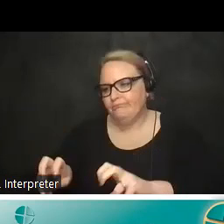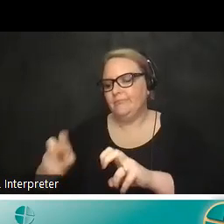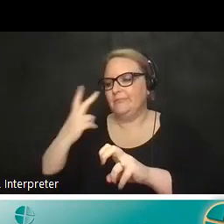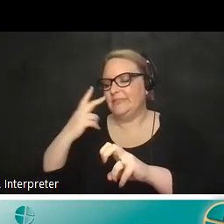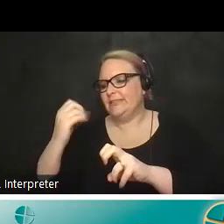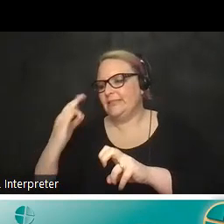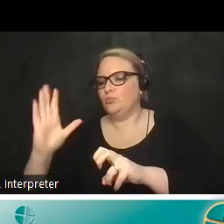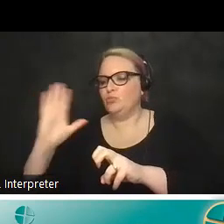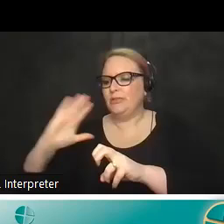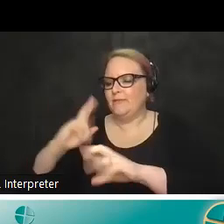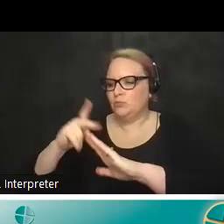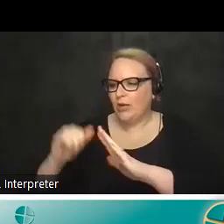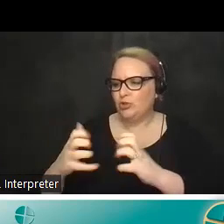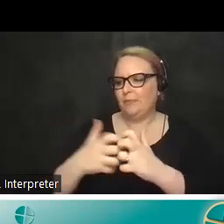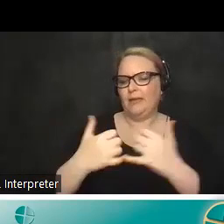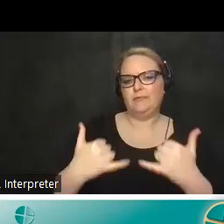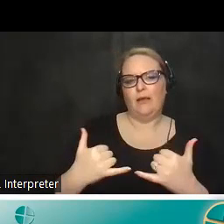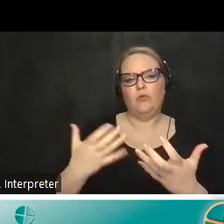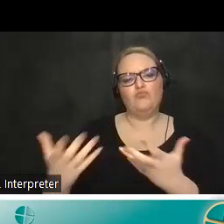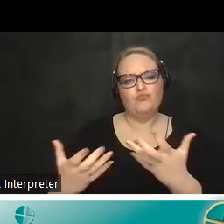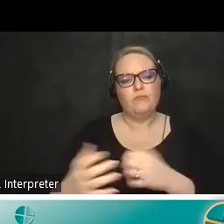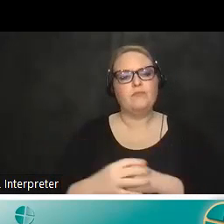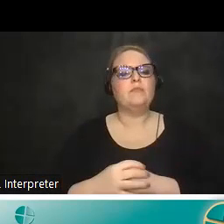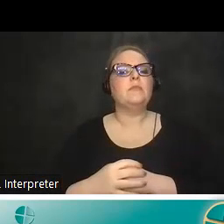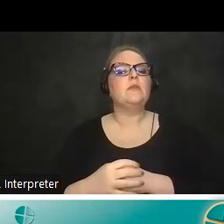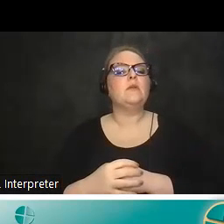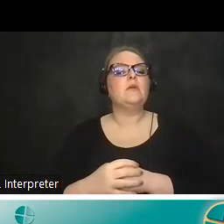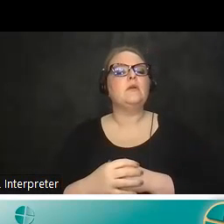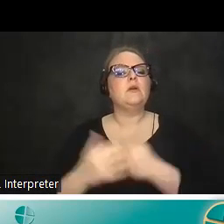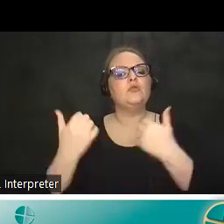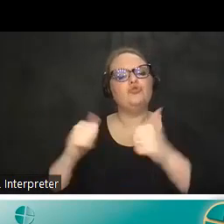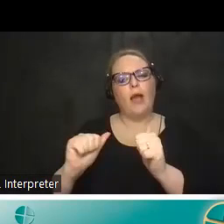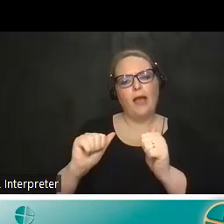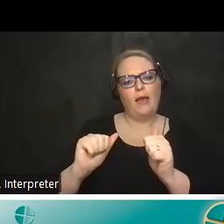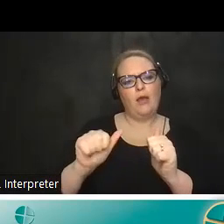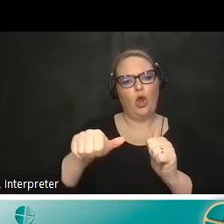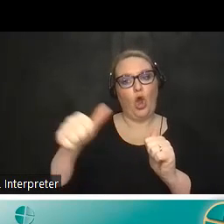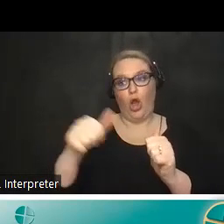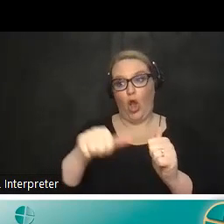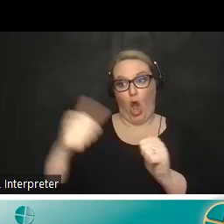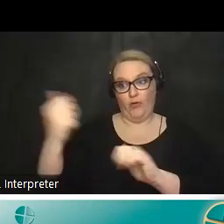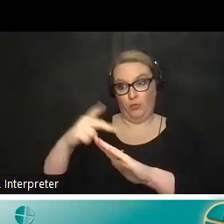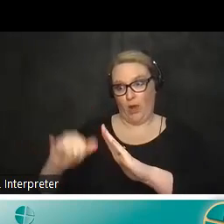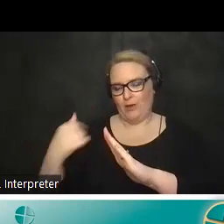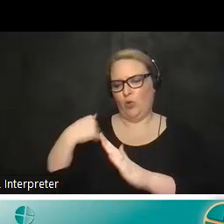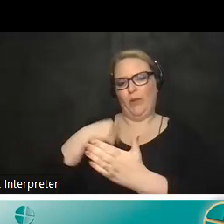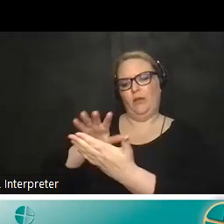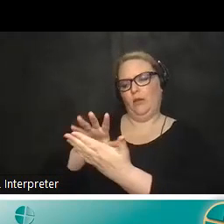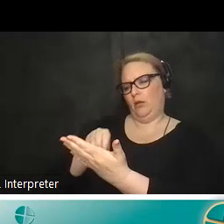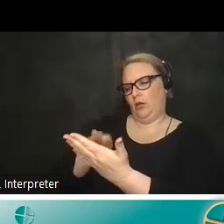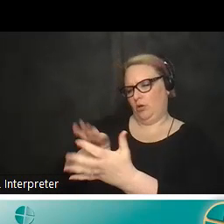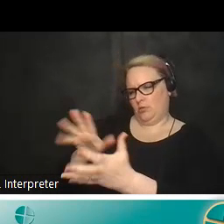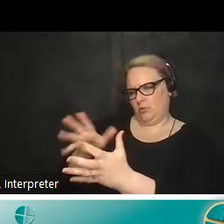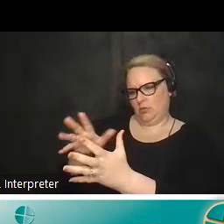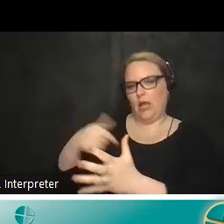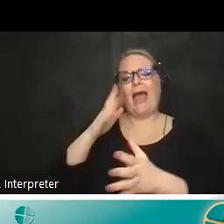um an excellent resource um and we try to learn from other iterations so um i will elaborate a tiny bit on